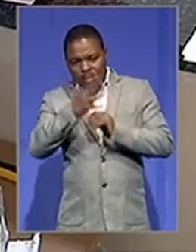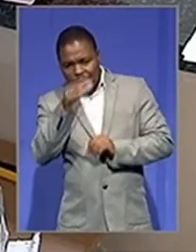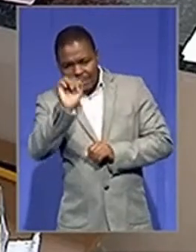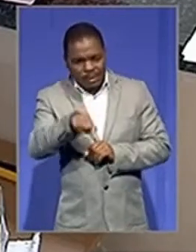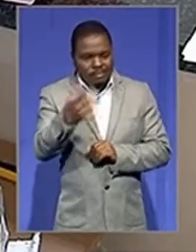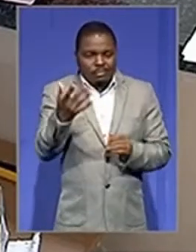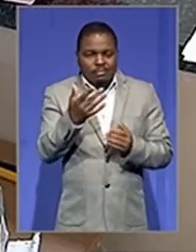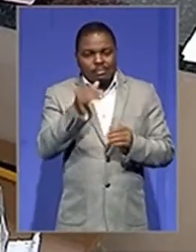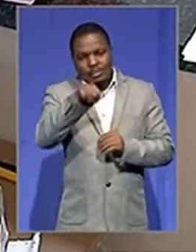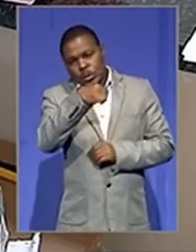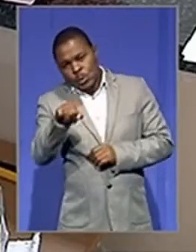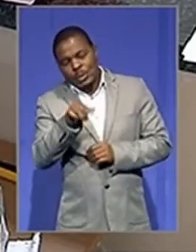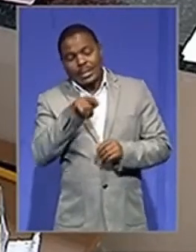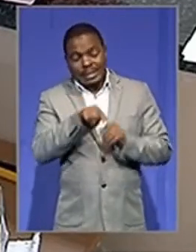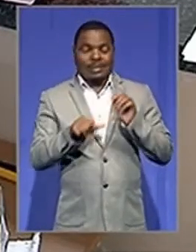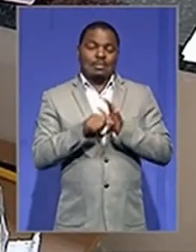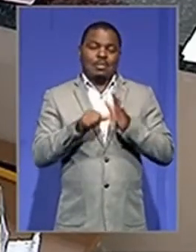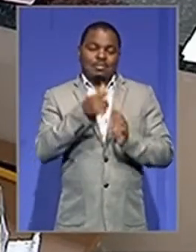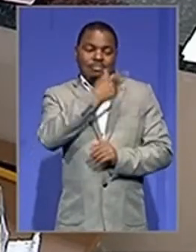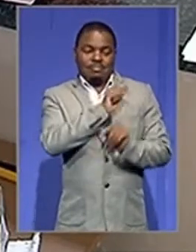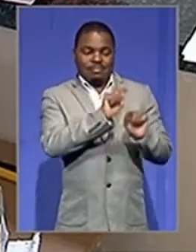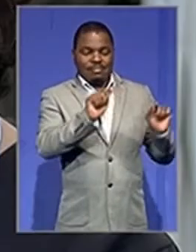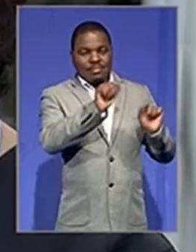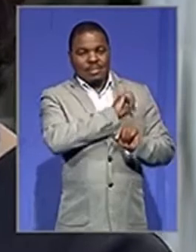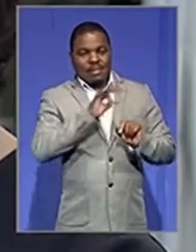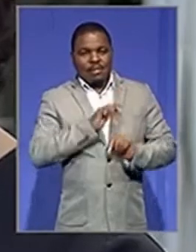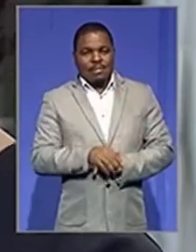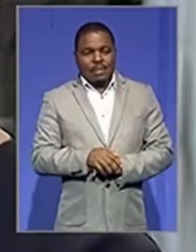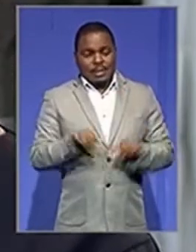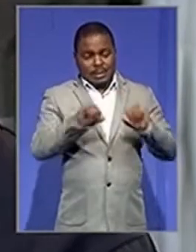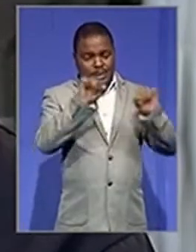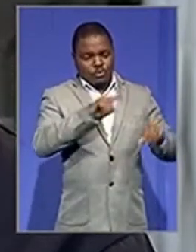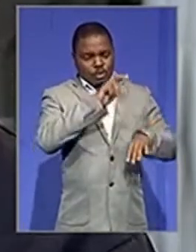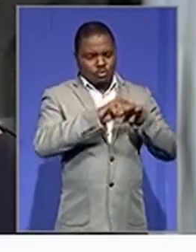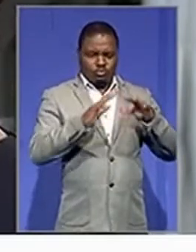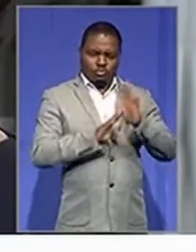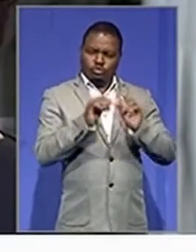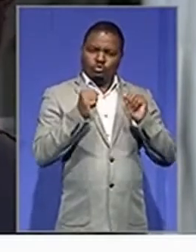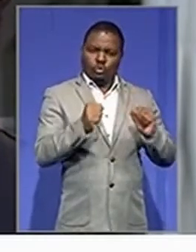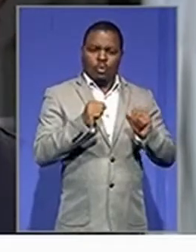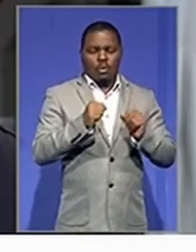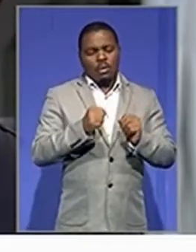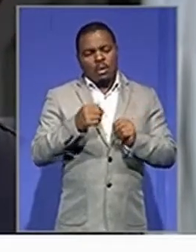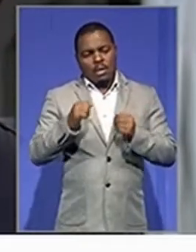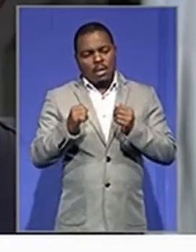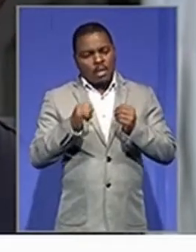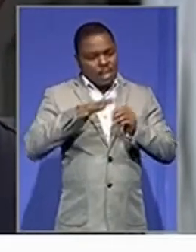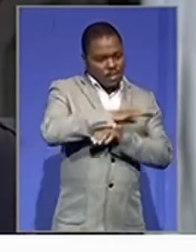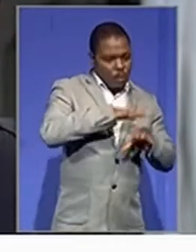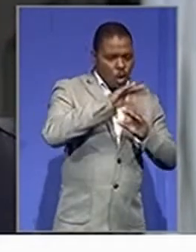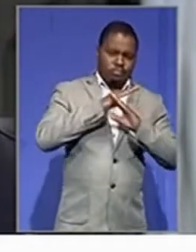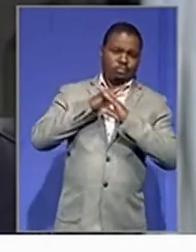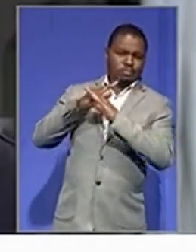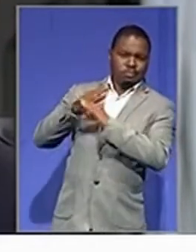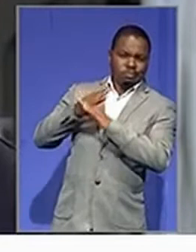And this is important for us to do in order to strengthen that system and prevent more infections from going around.